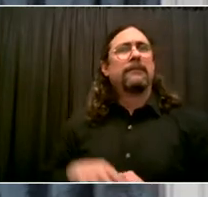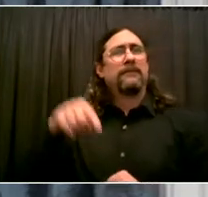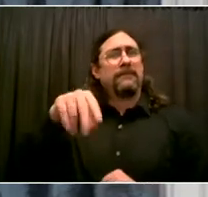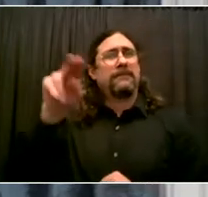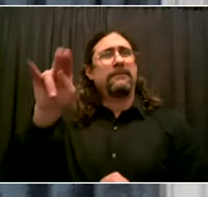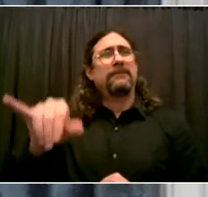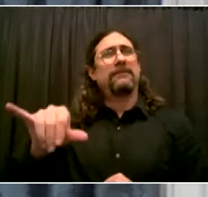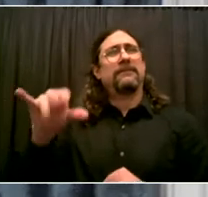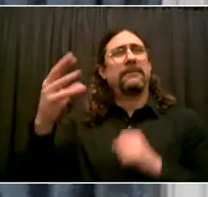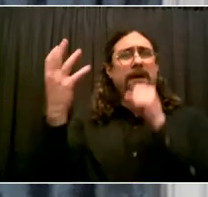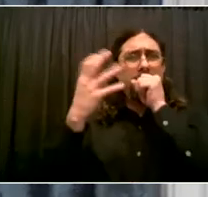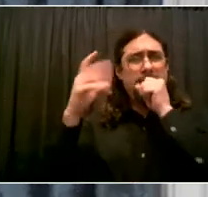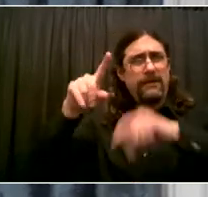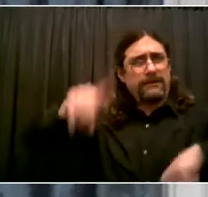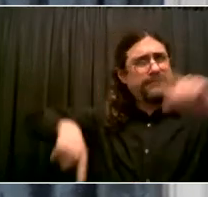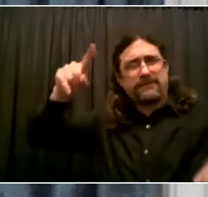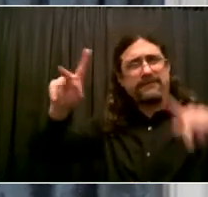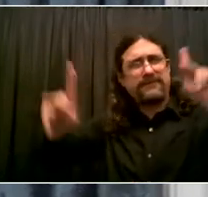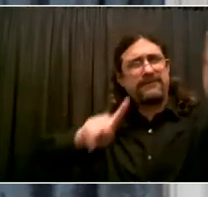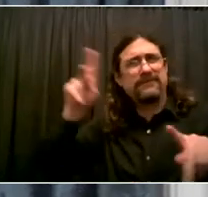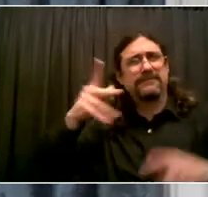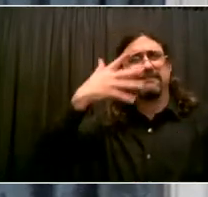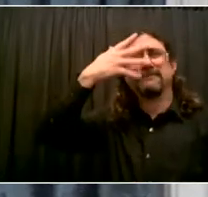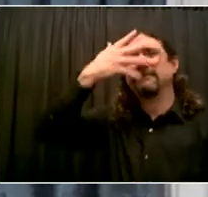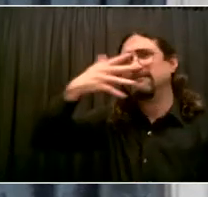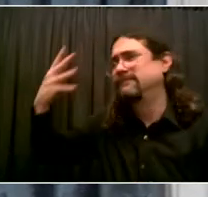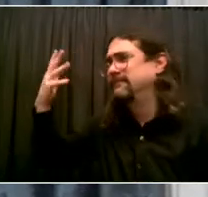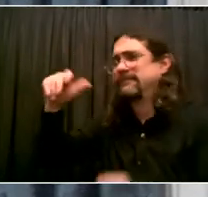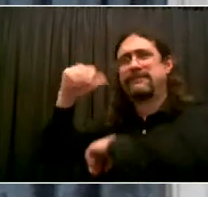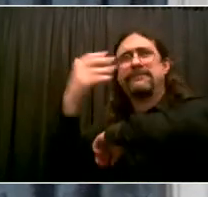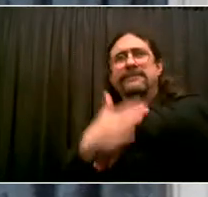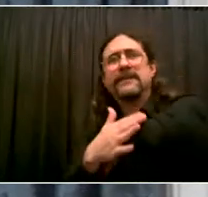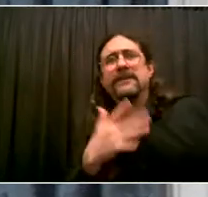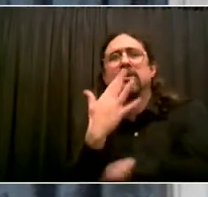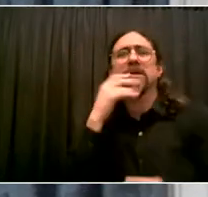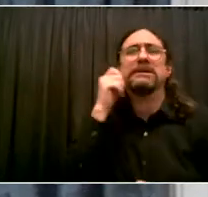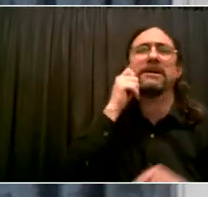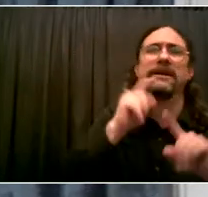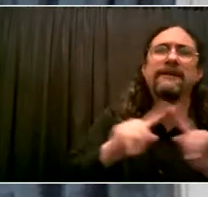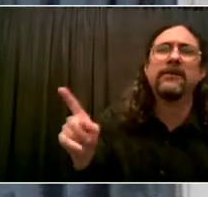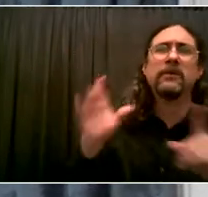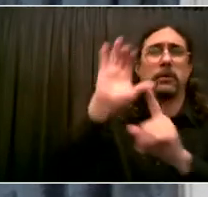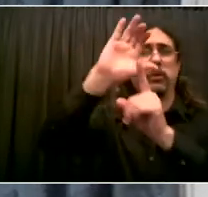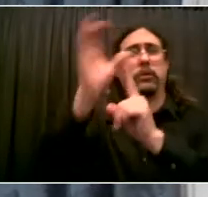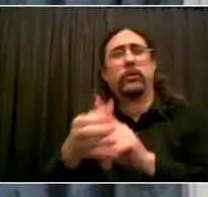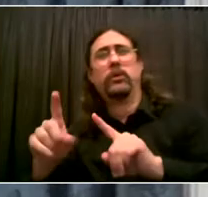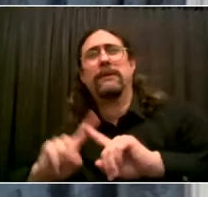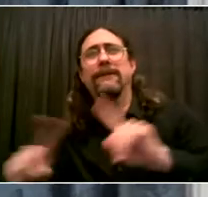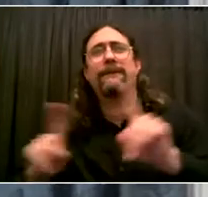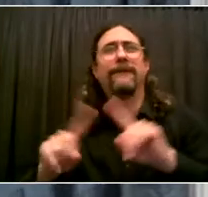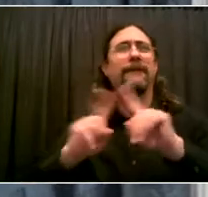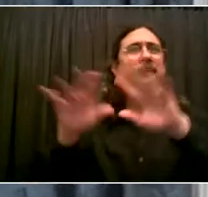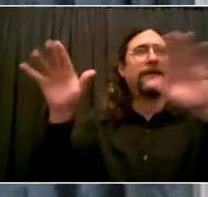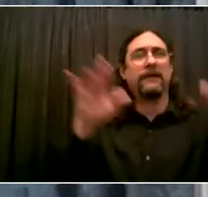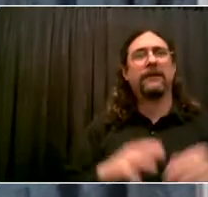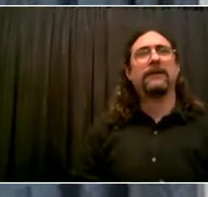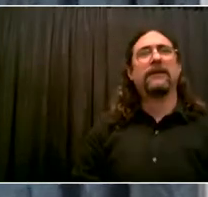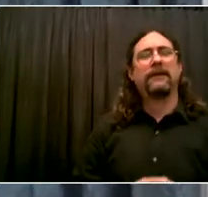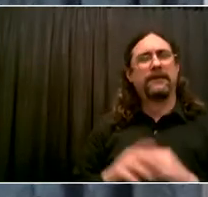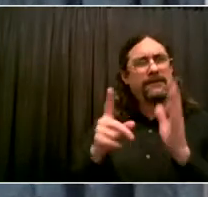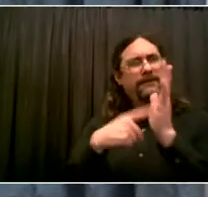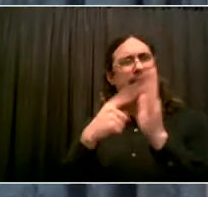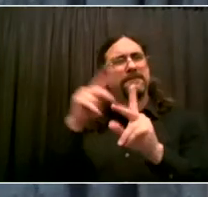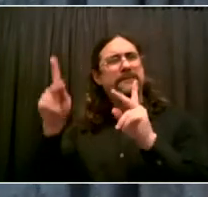neighbors that way. But we still yearn for that connection in times of happiness and celebration, but especially